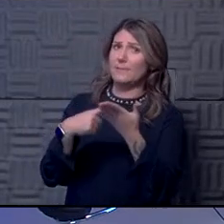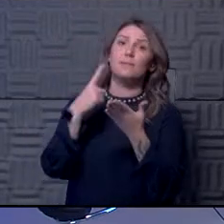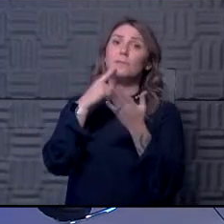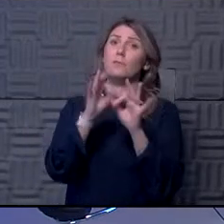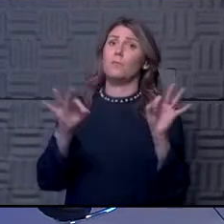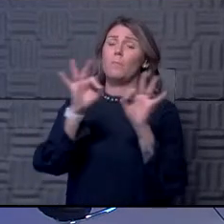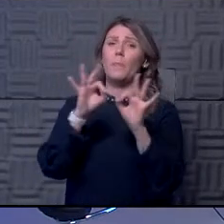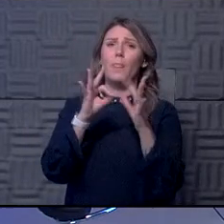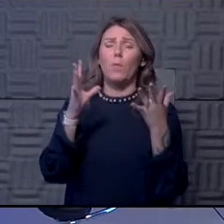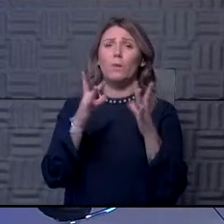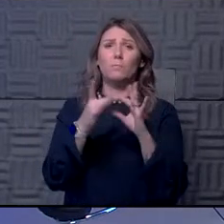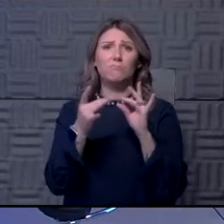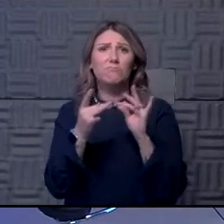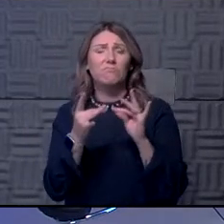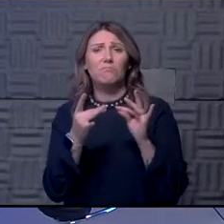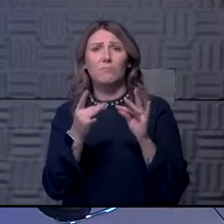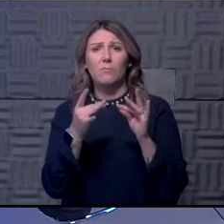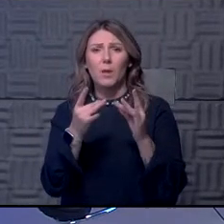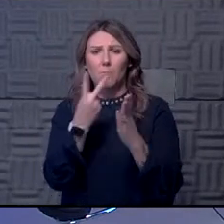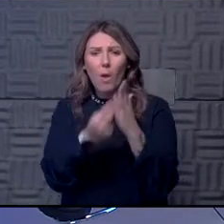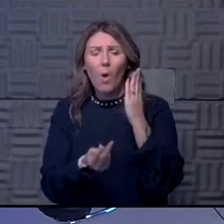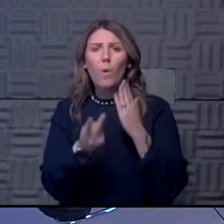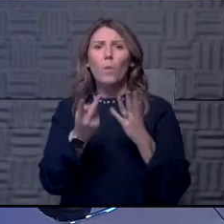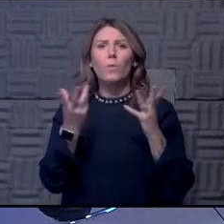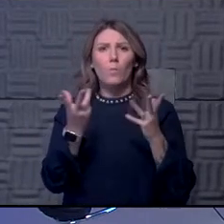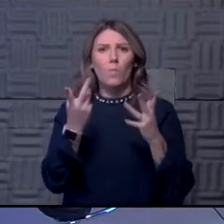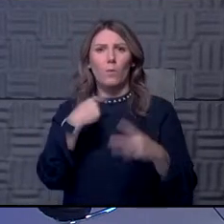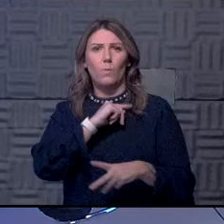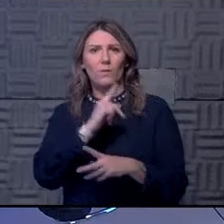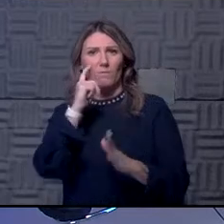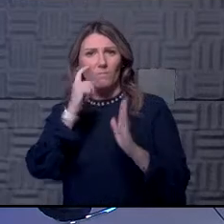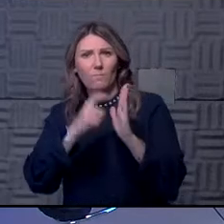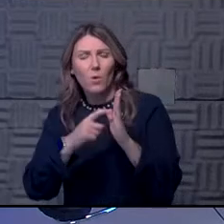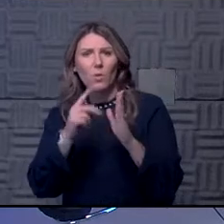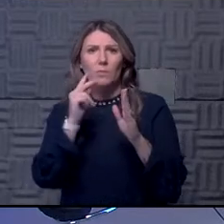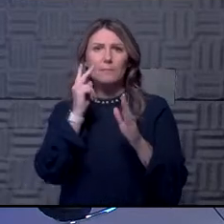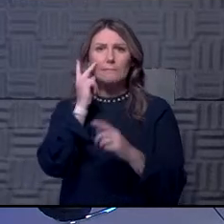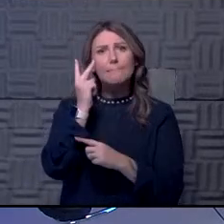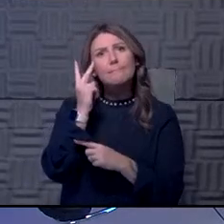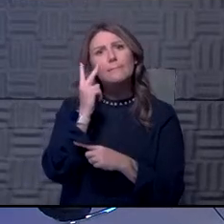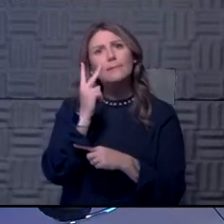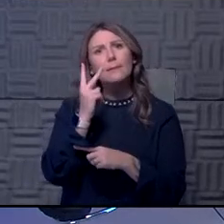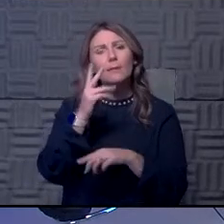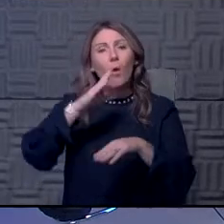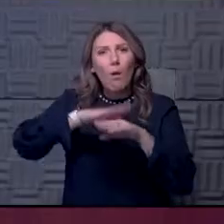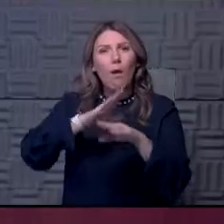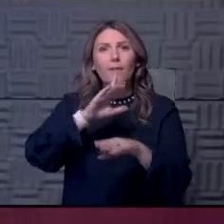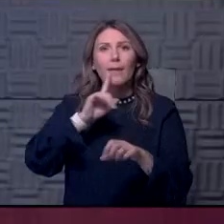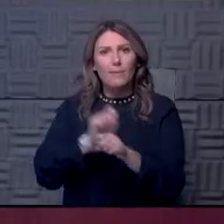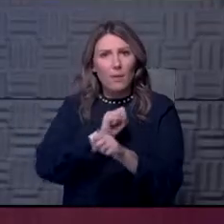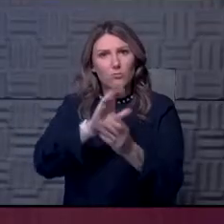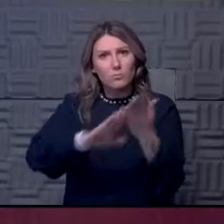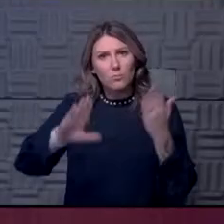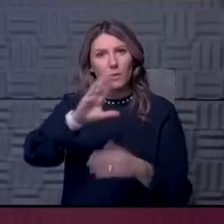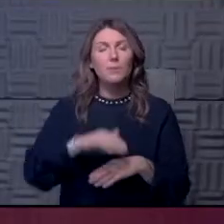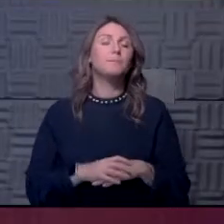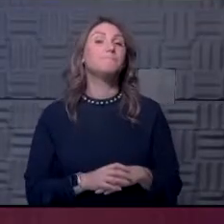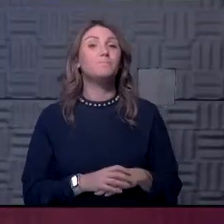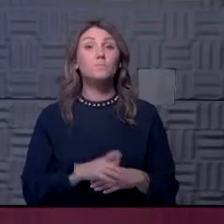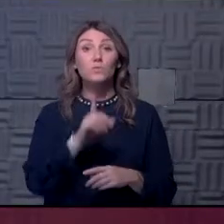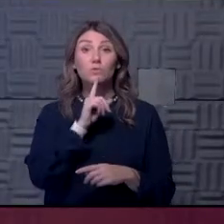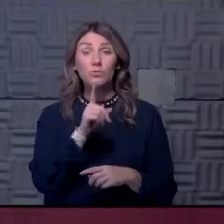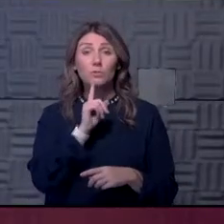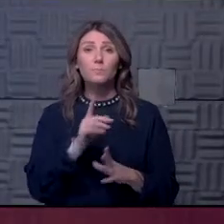but maybe comment both of you a little bit on what, um, what we have seen on campus and why that's been important. Yeah. Sure. Well, um,